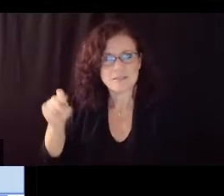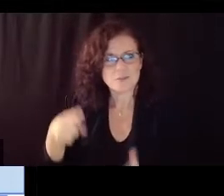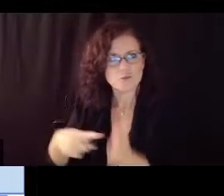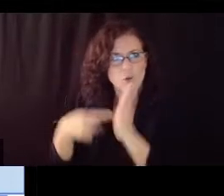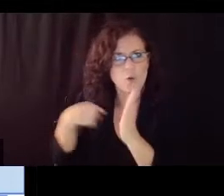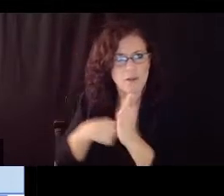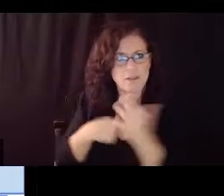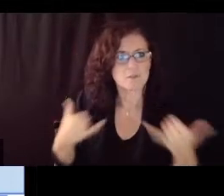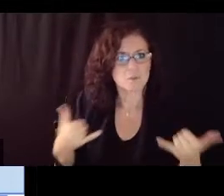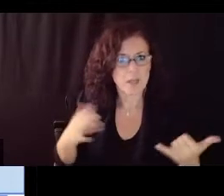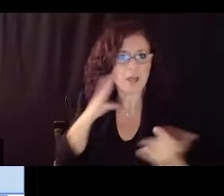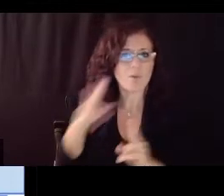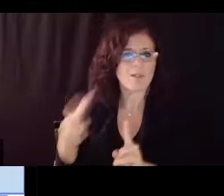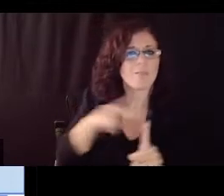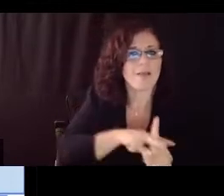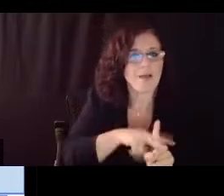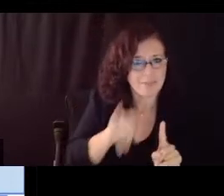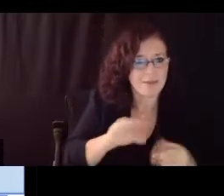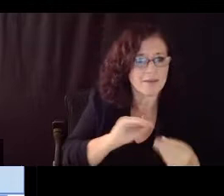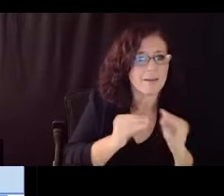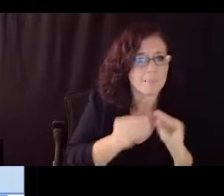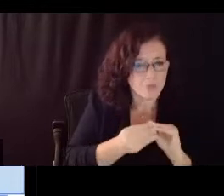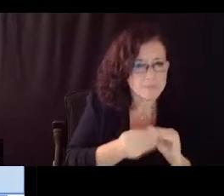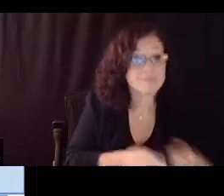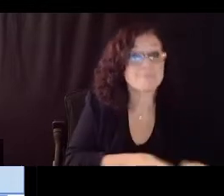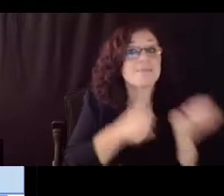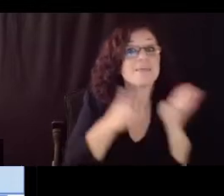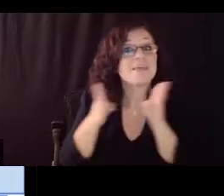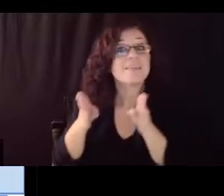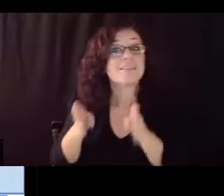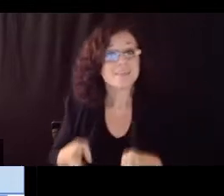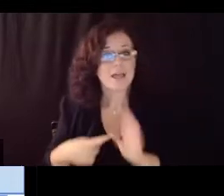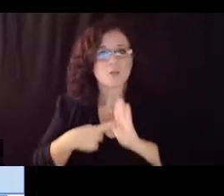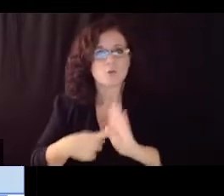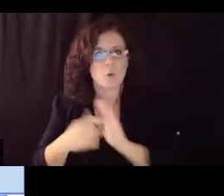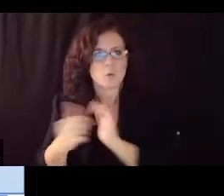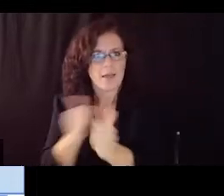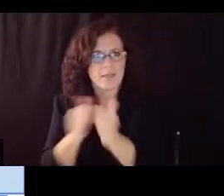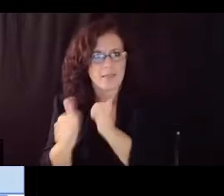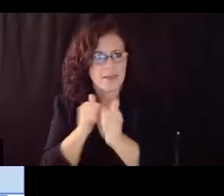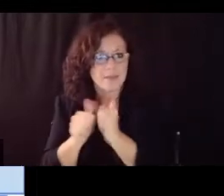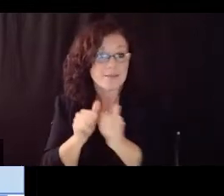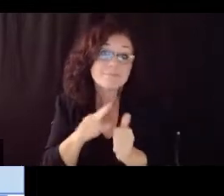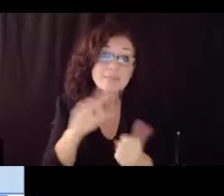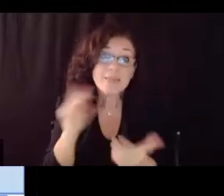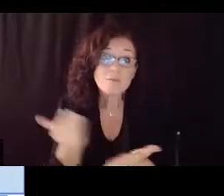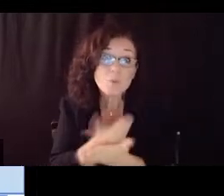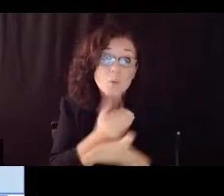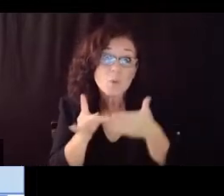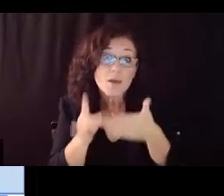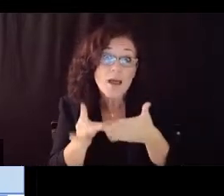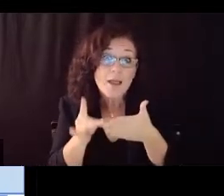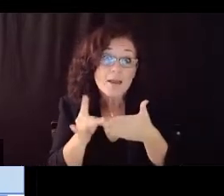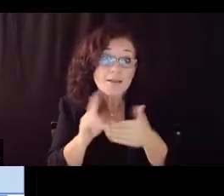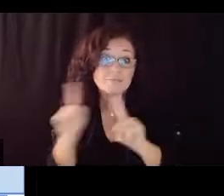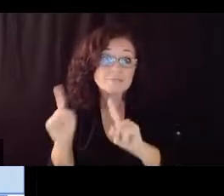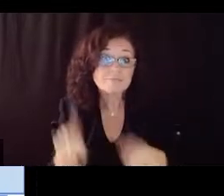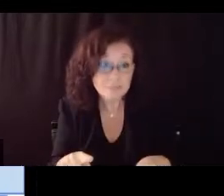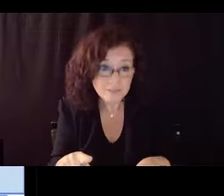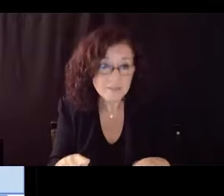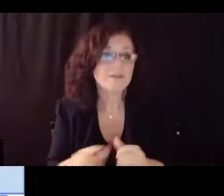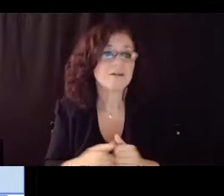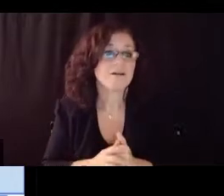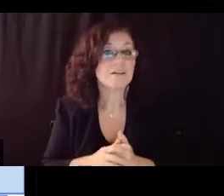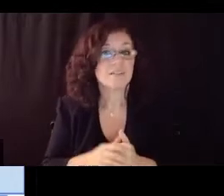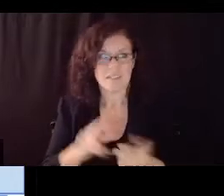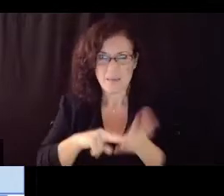our athletics um there is new guidance um on new sports which include masquerade throughout practice which